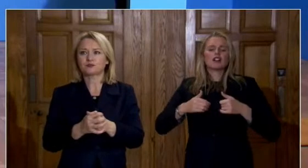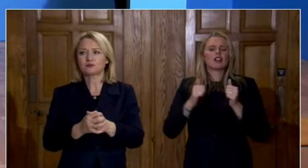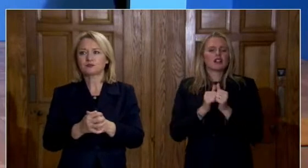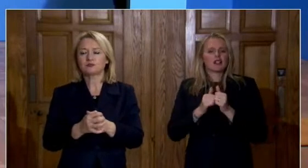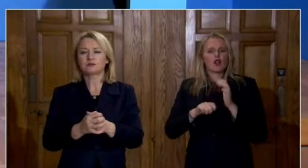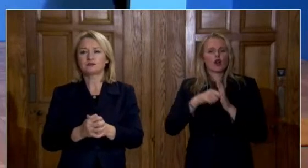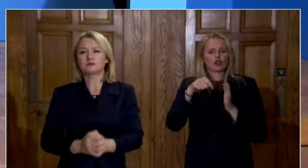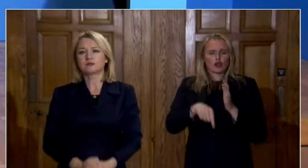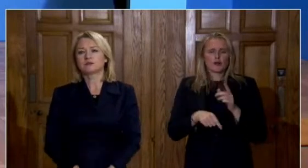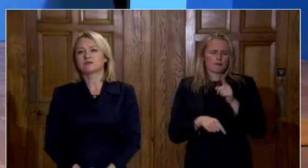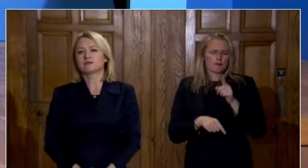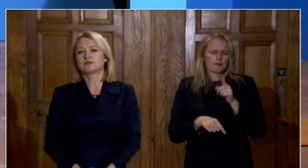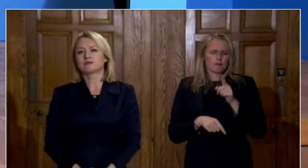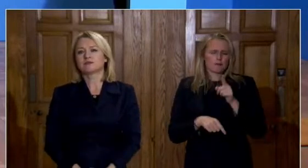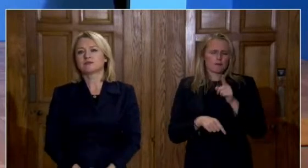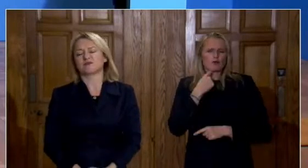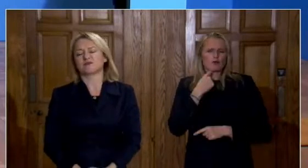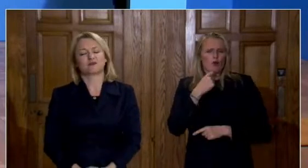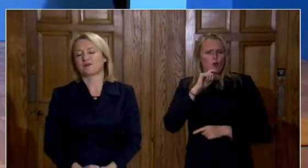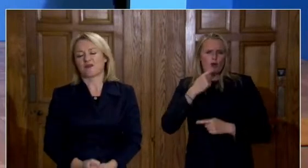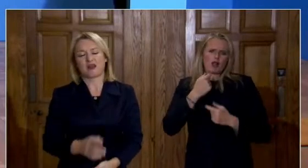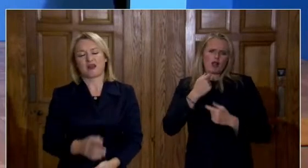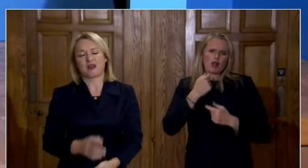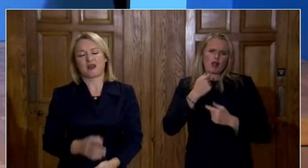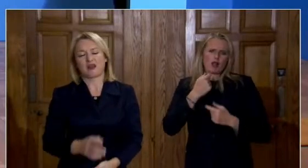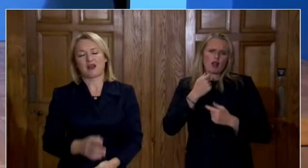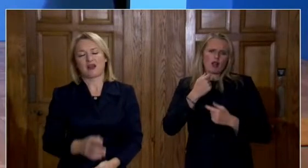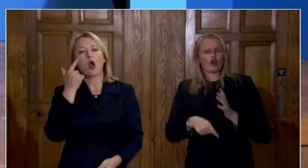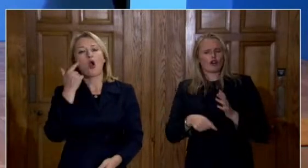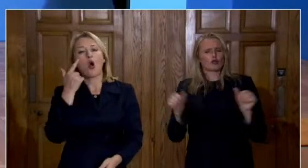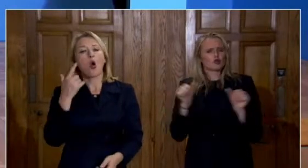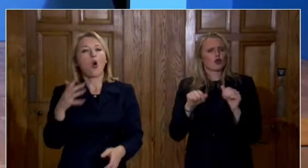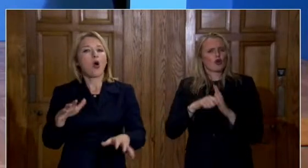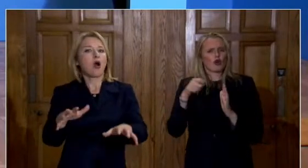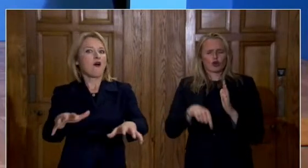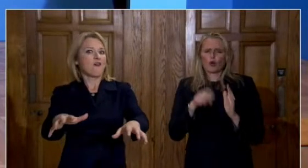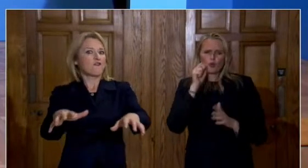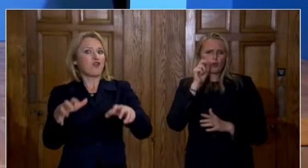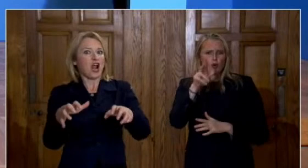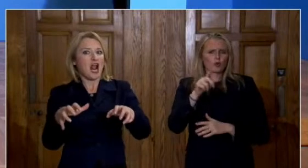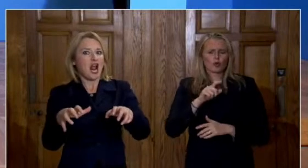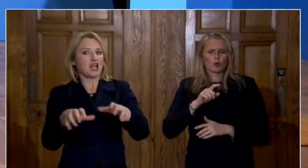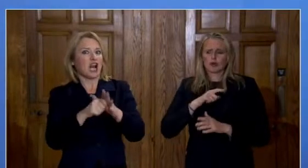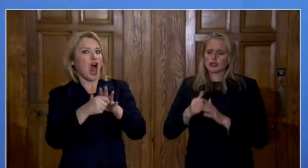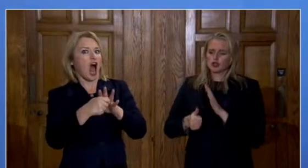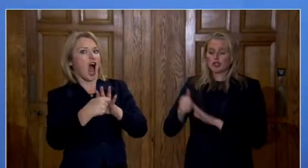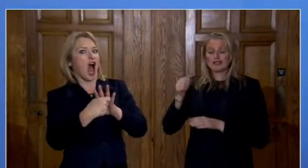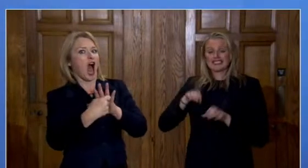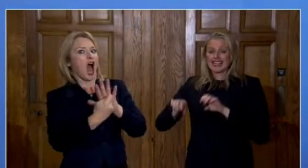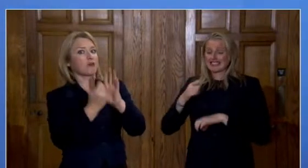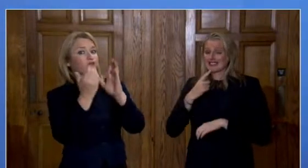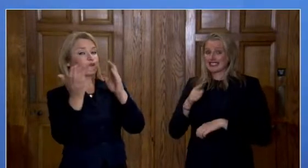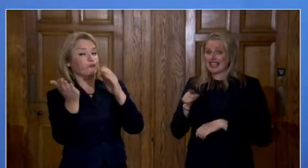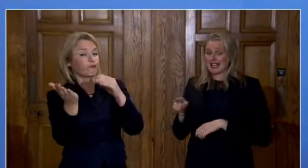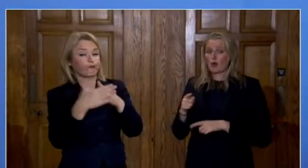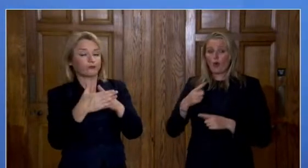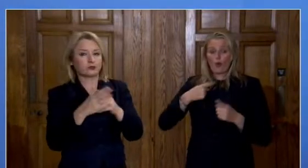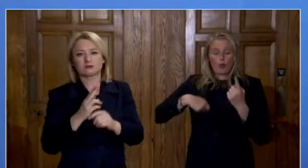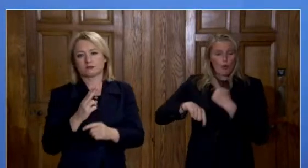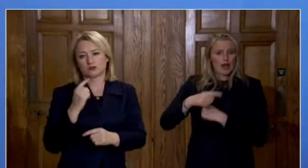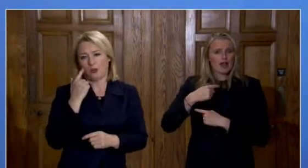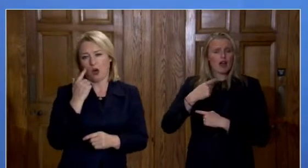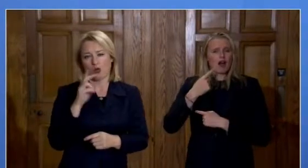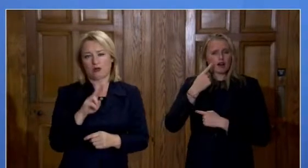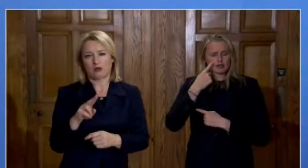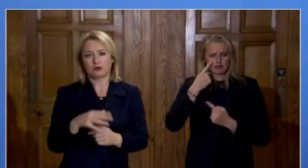of announcing a circuit breaker tomorrow as i think you know the chief scientific advisor um made it clear in his opening comments we are seeing a